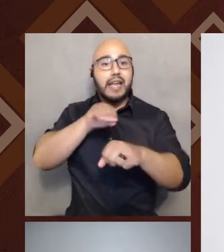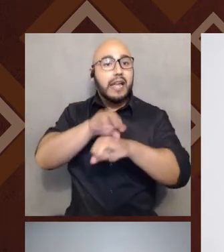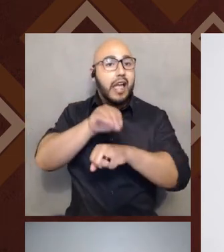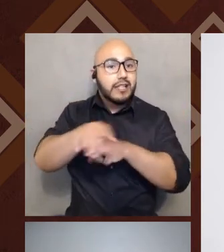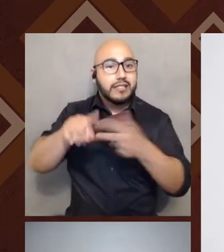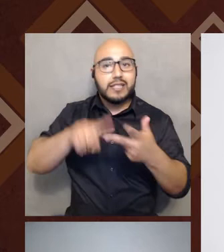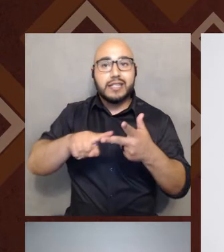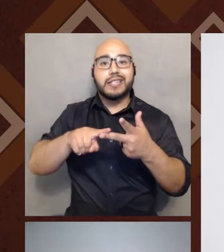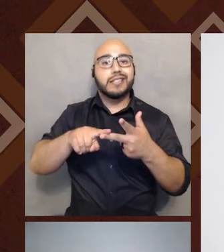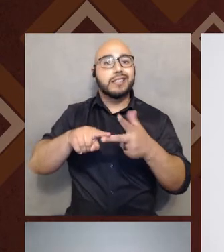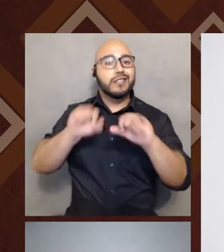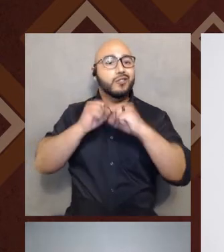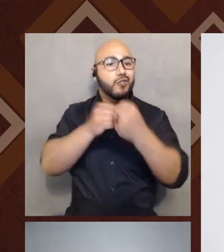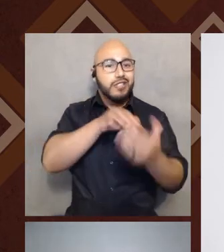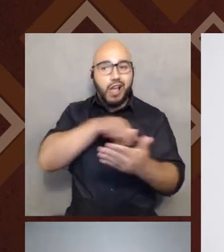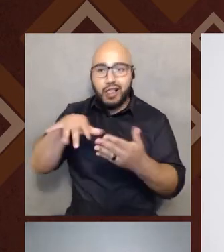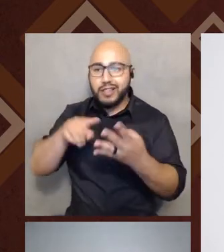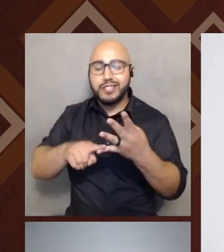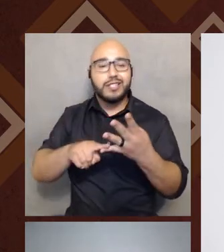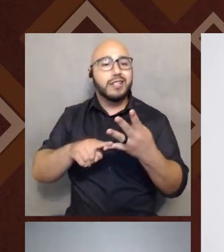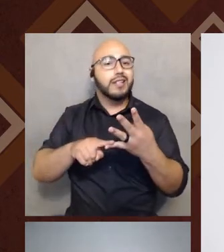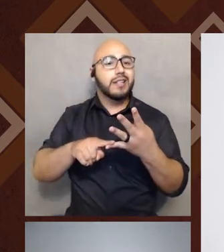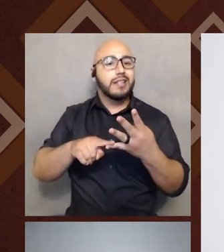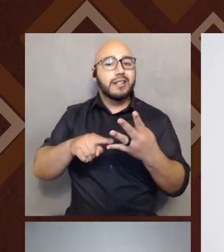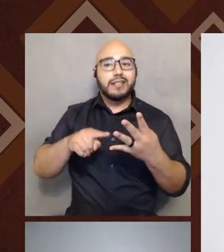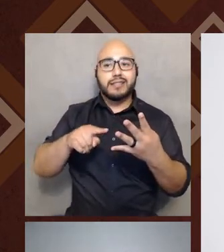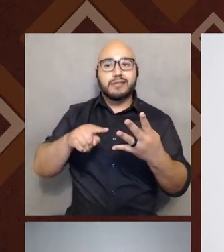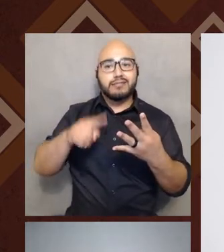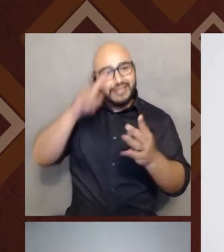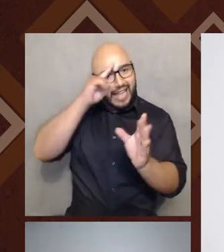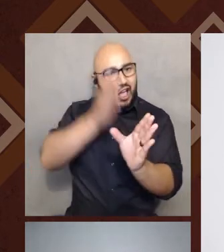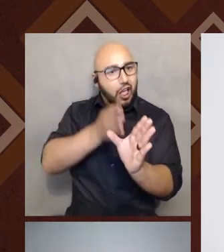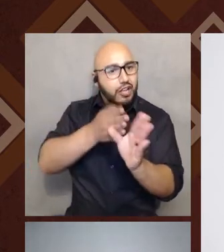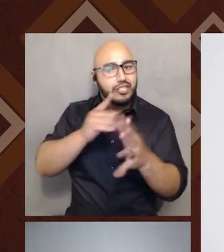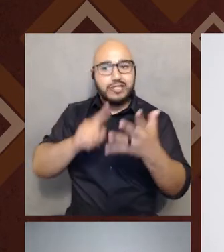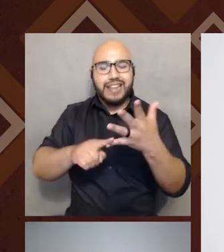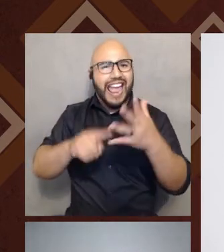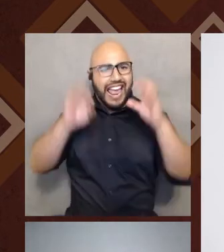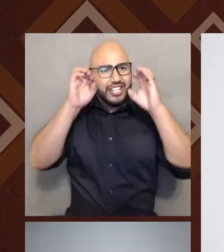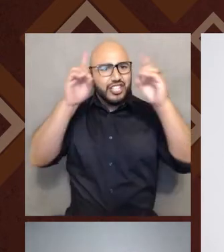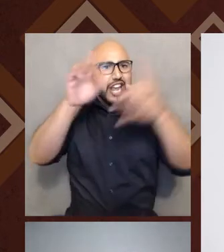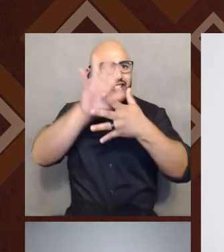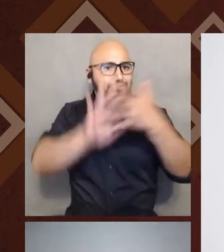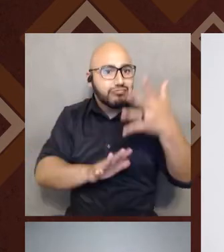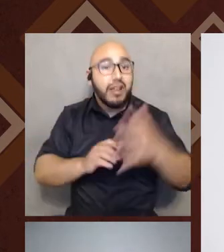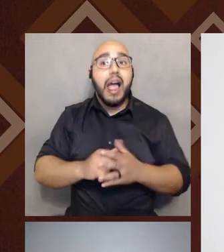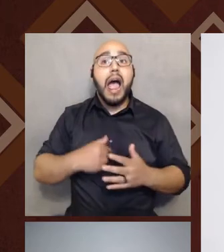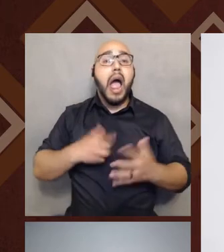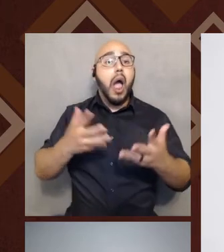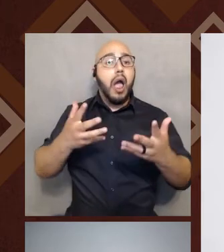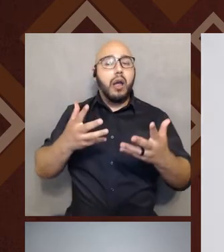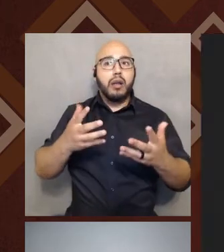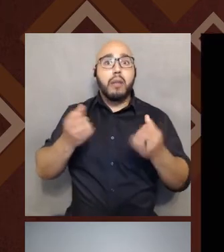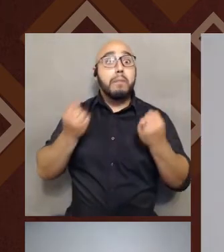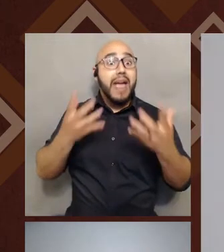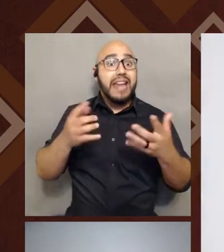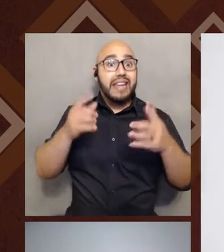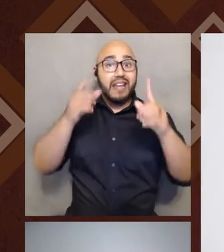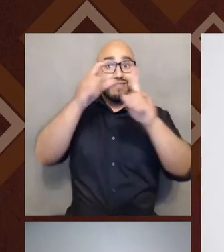sociology, psychology, and education. A lot of concepts related to